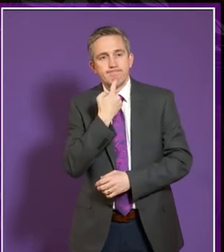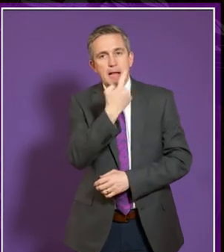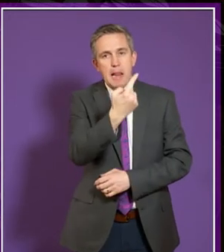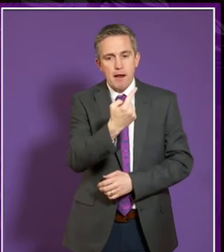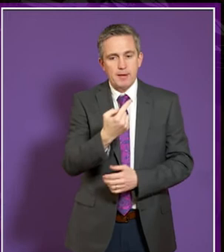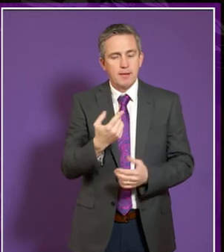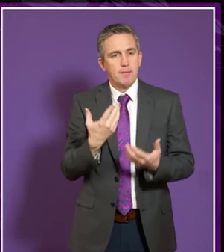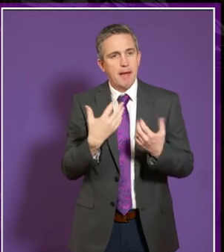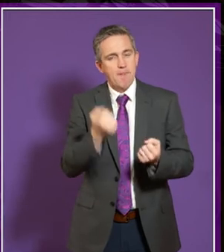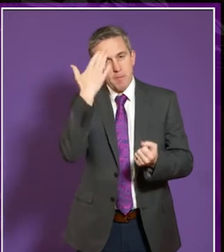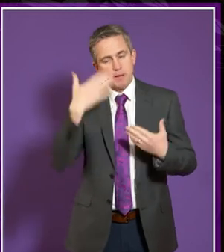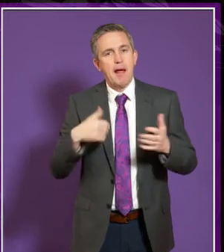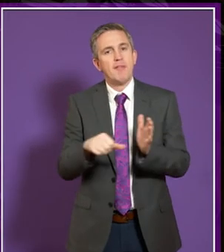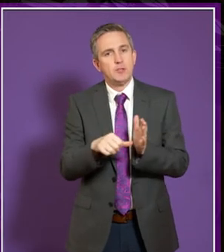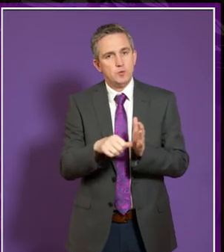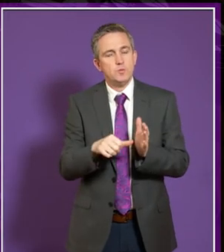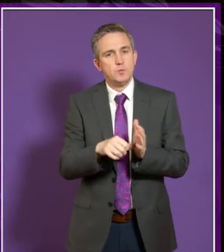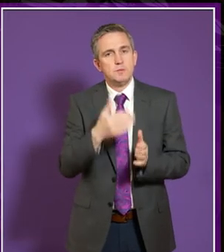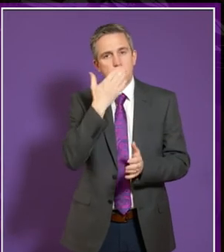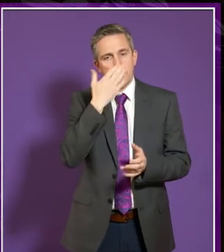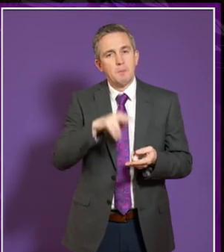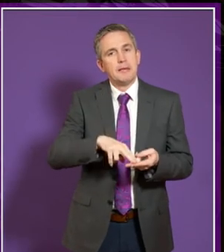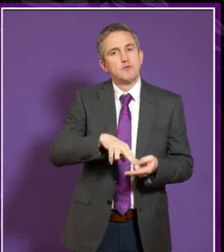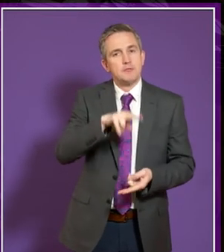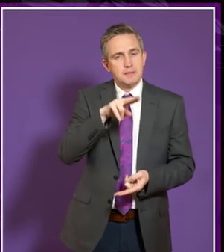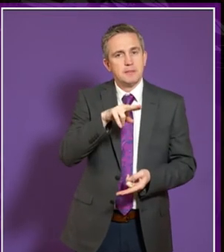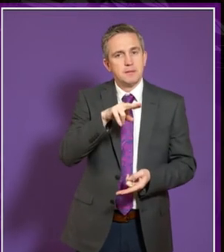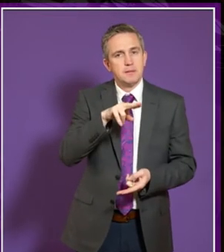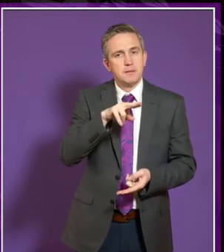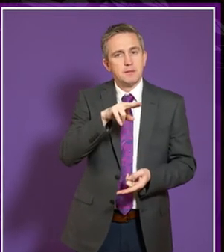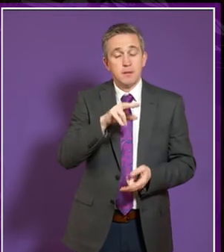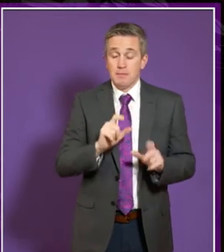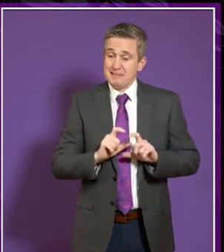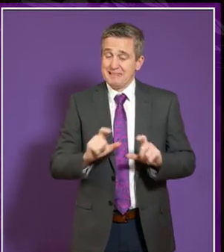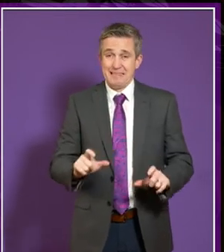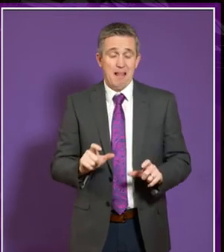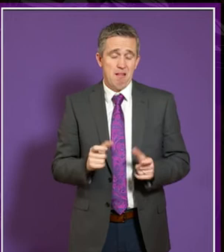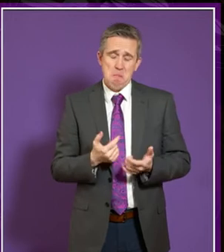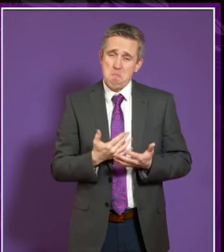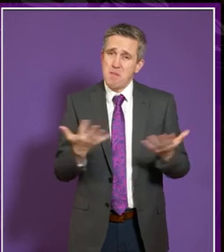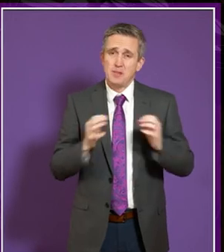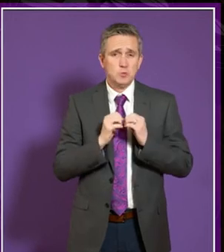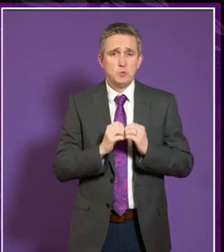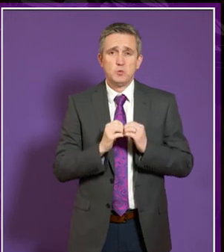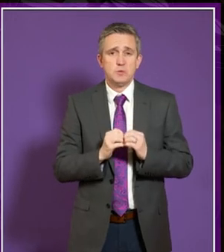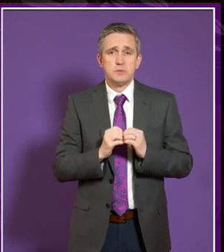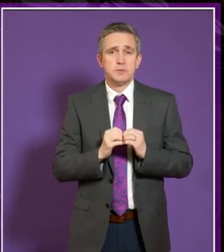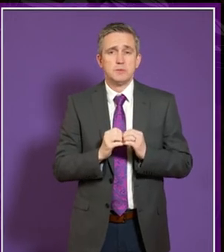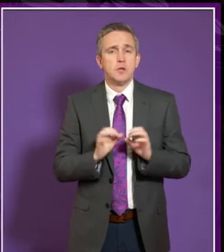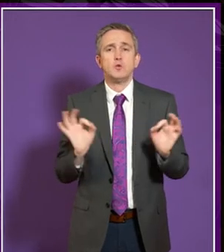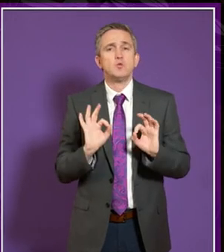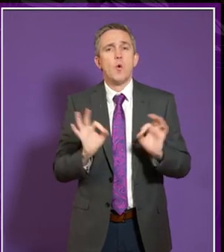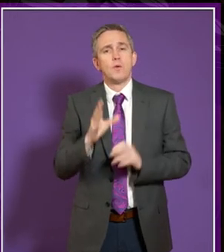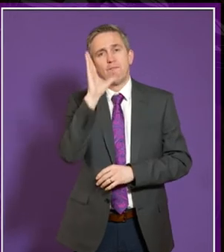however we do know that it is significantly underreported um we